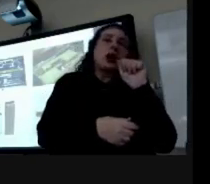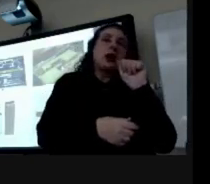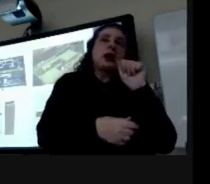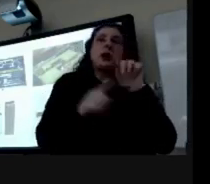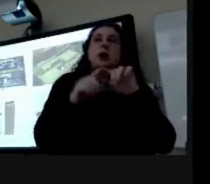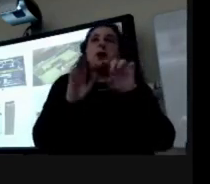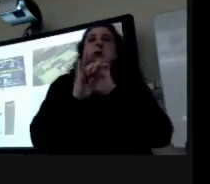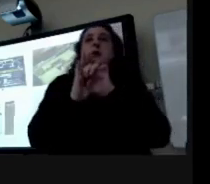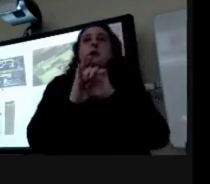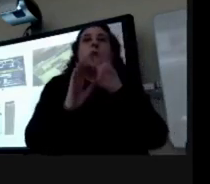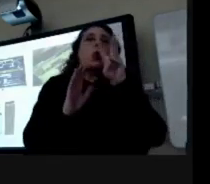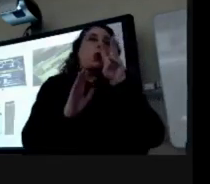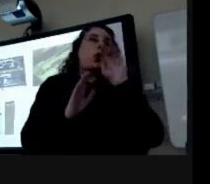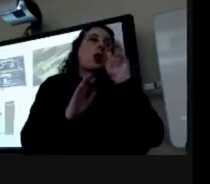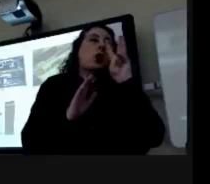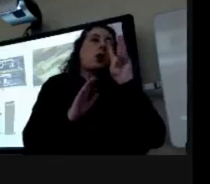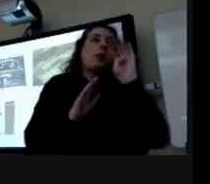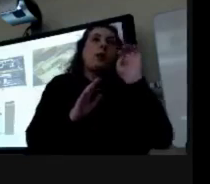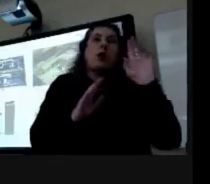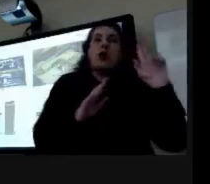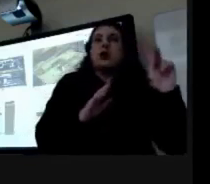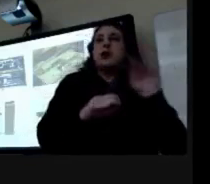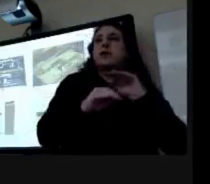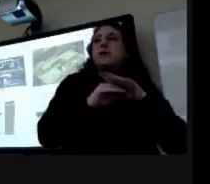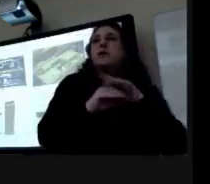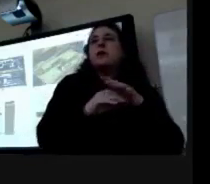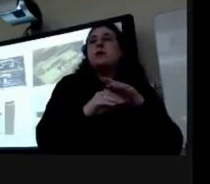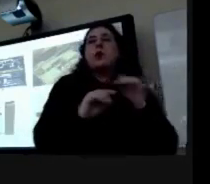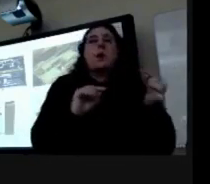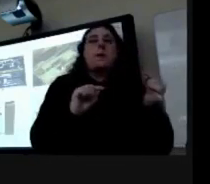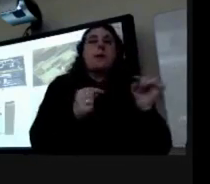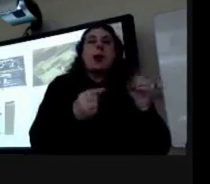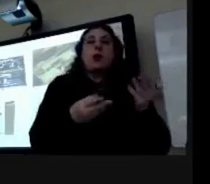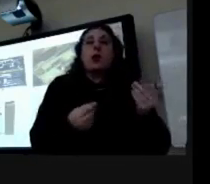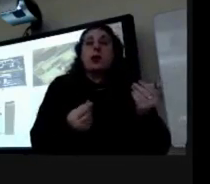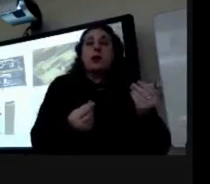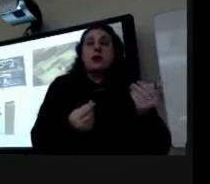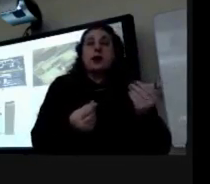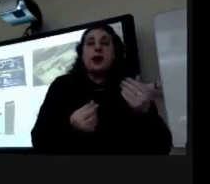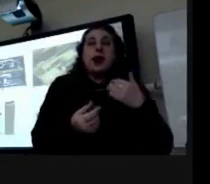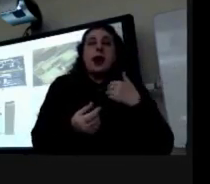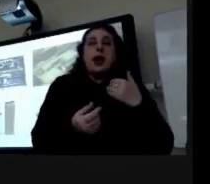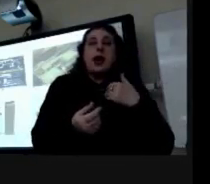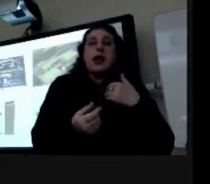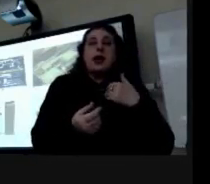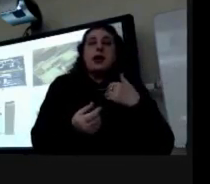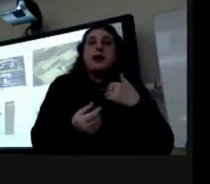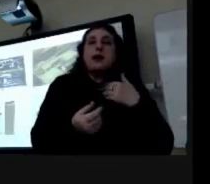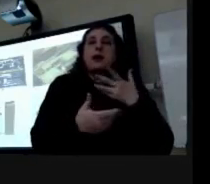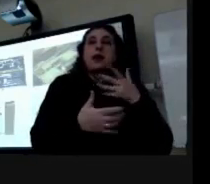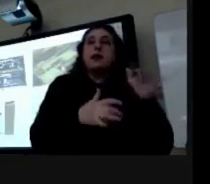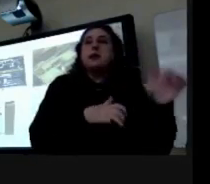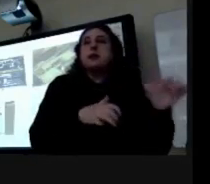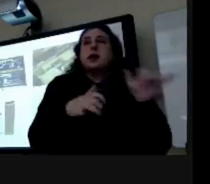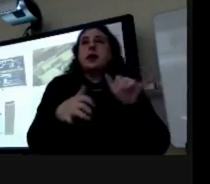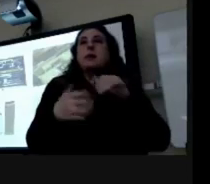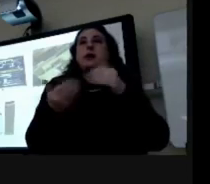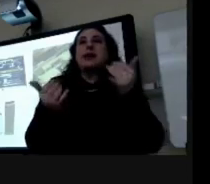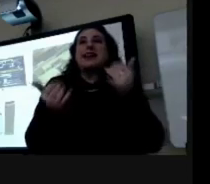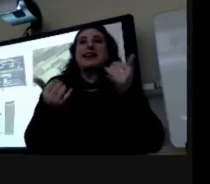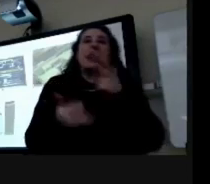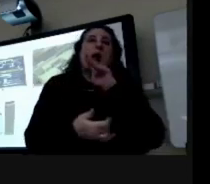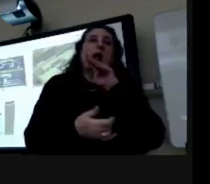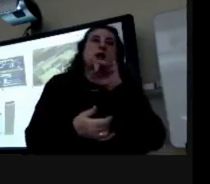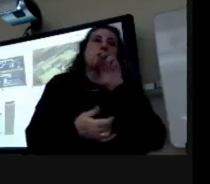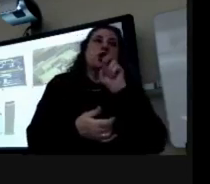would be willow bark which was effective for mild pain relief it actually contains compounds almost identical to modern day